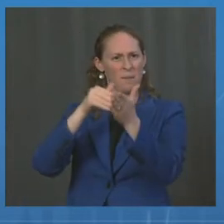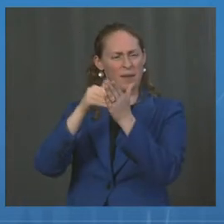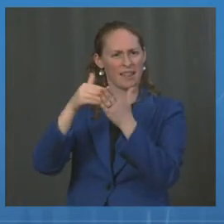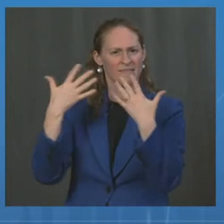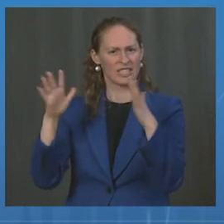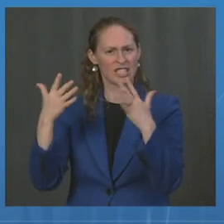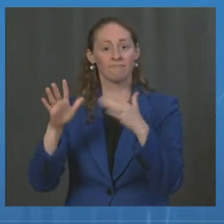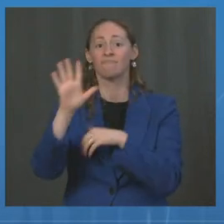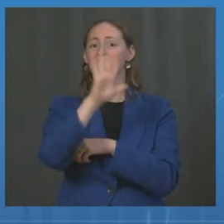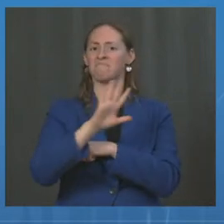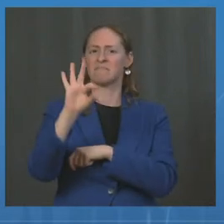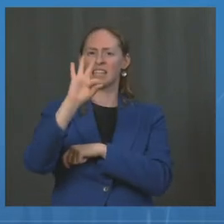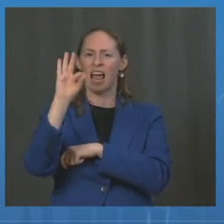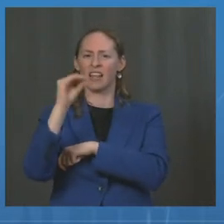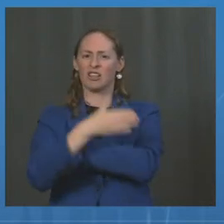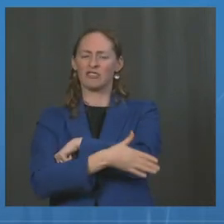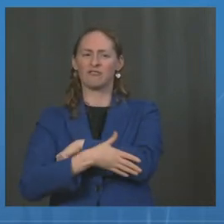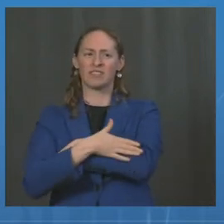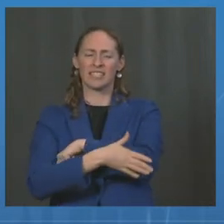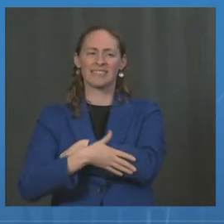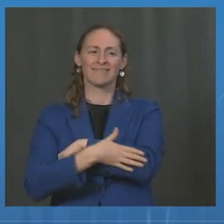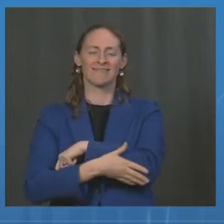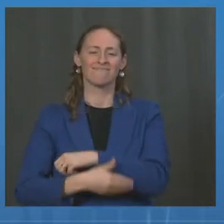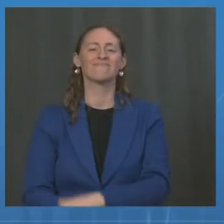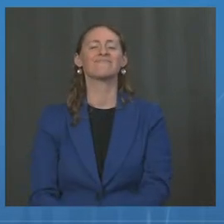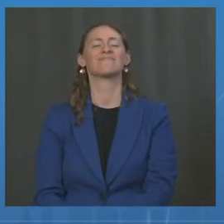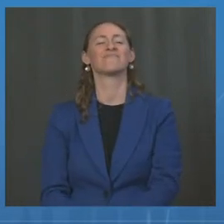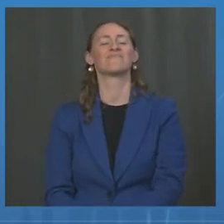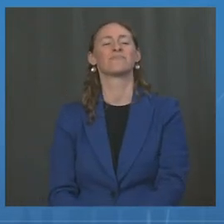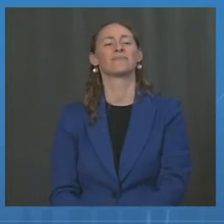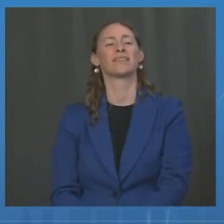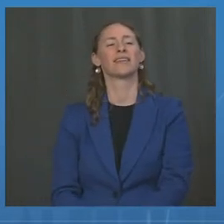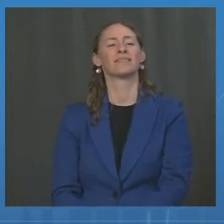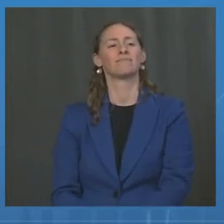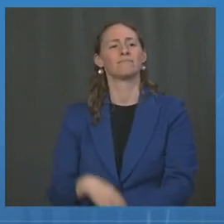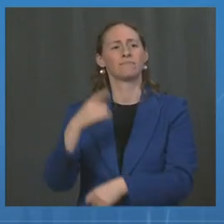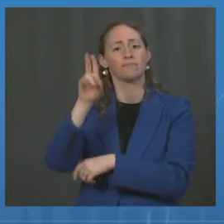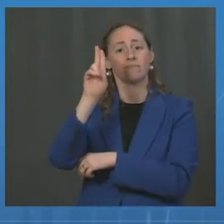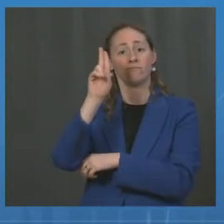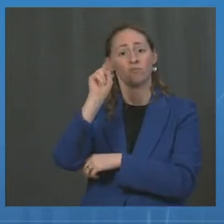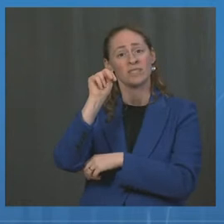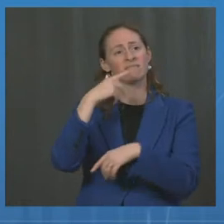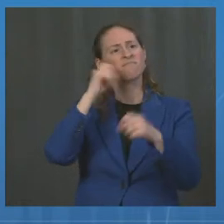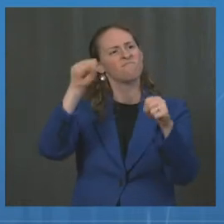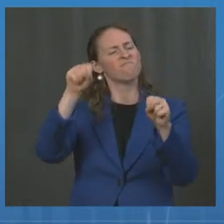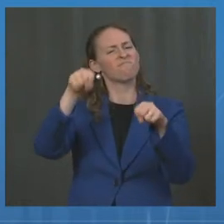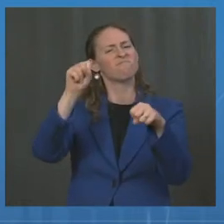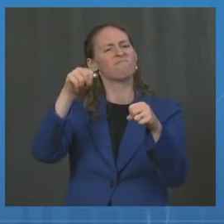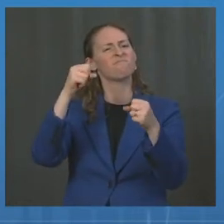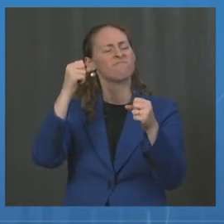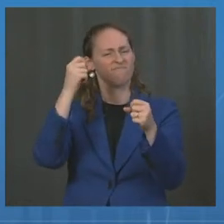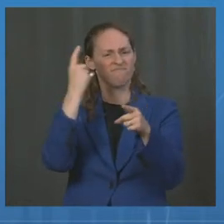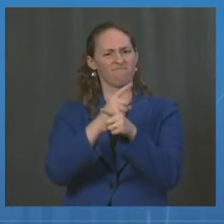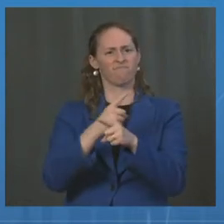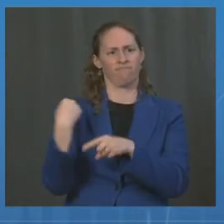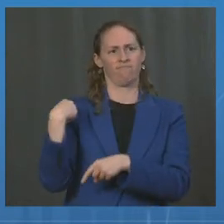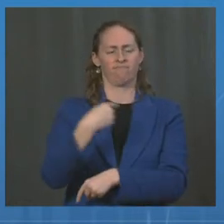According to the UN, the United States has donated more doses than all other countries in the world combined.